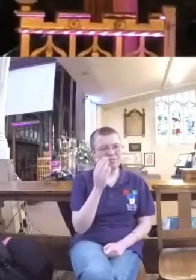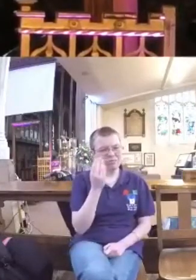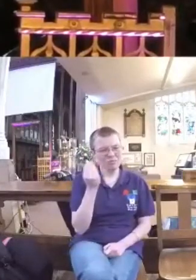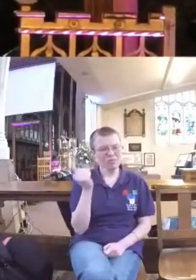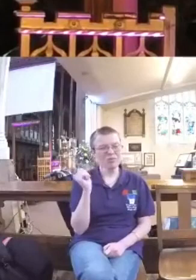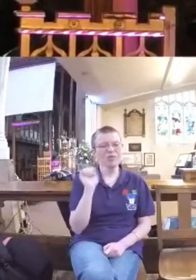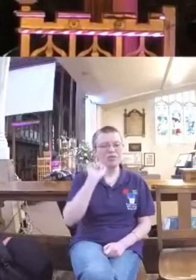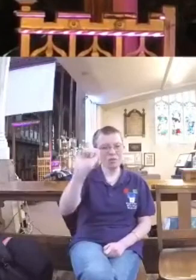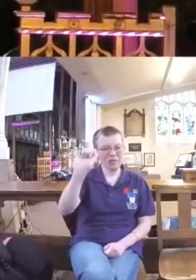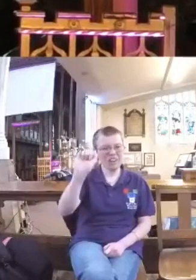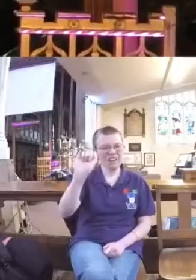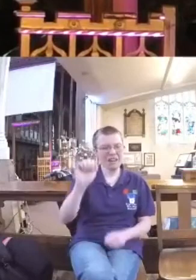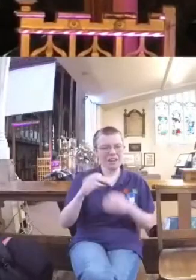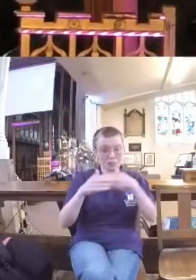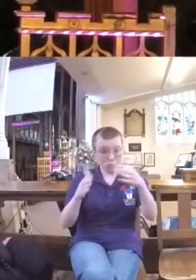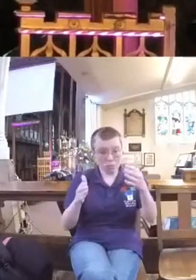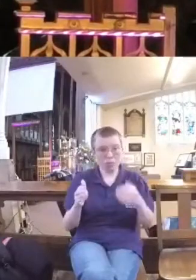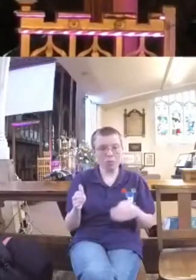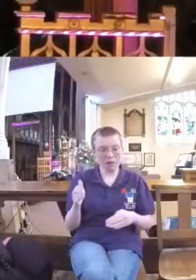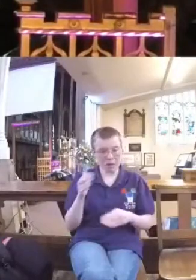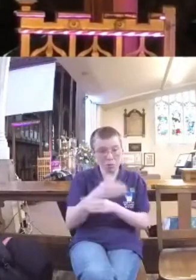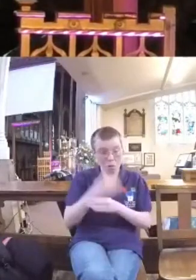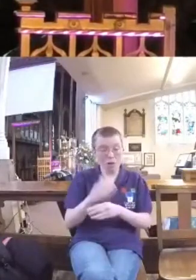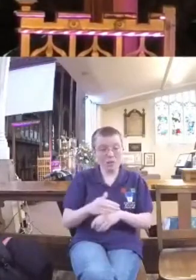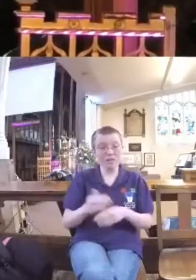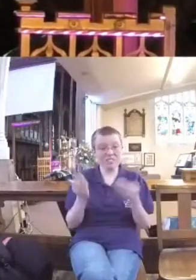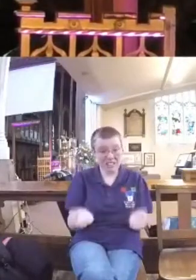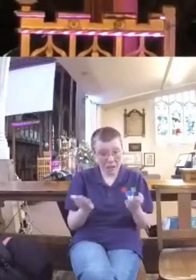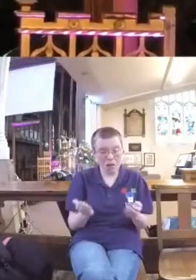his phenomenal public works in Jerusalem to this day.